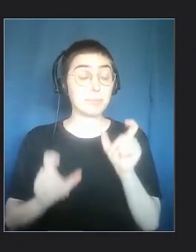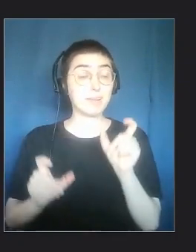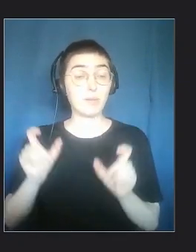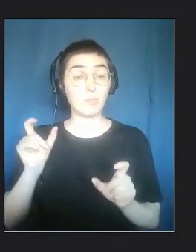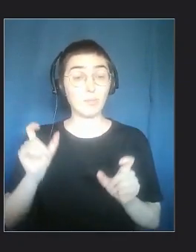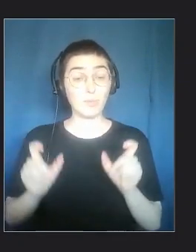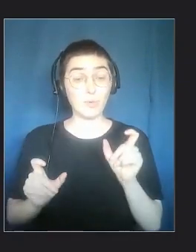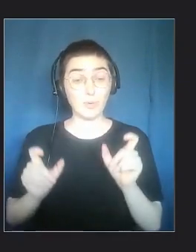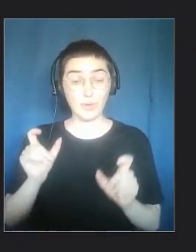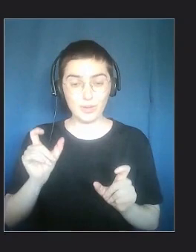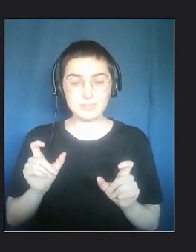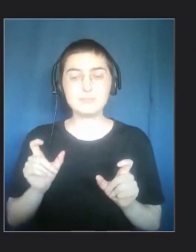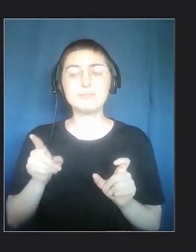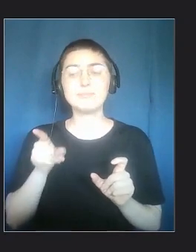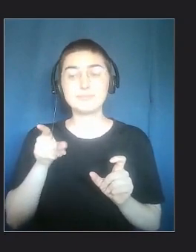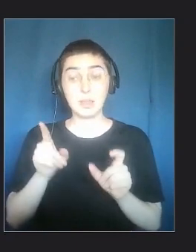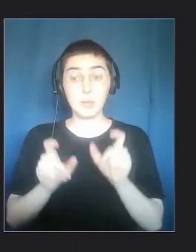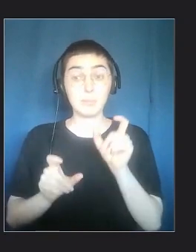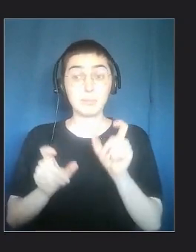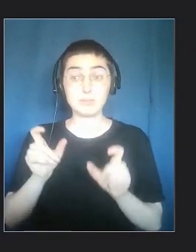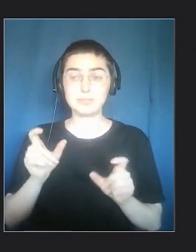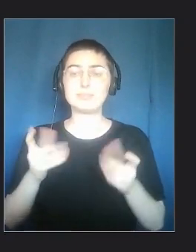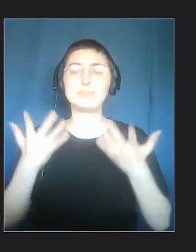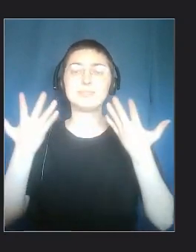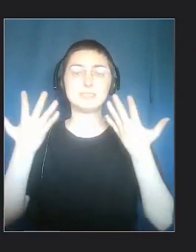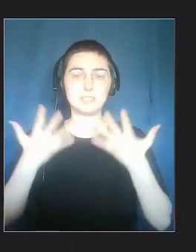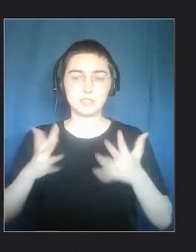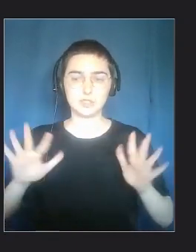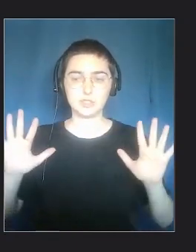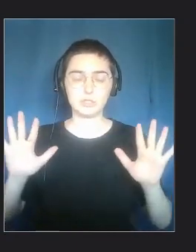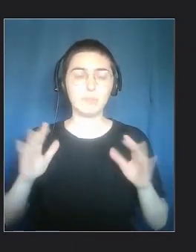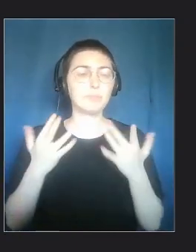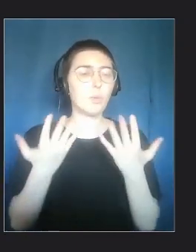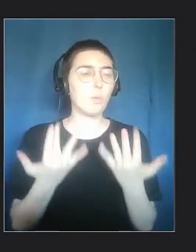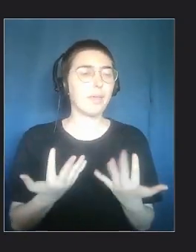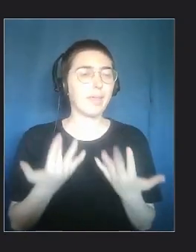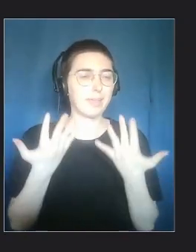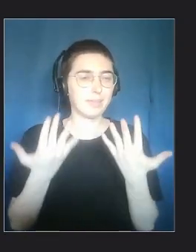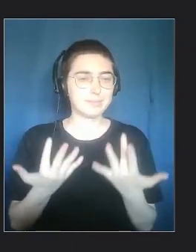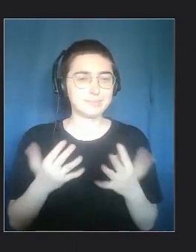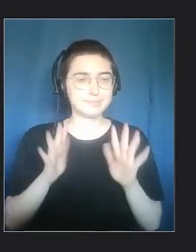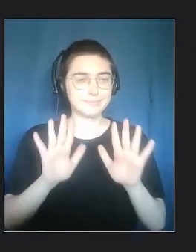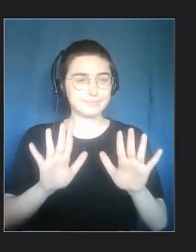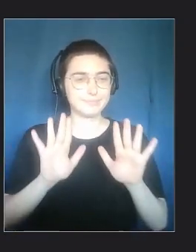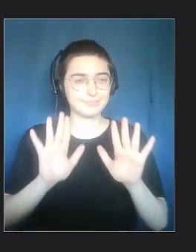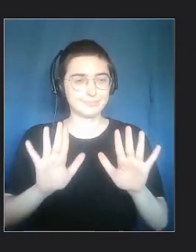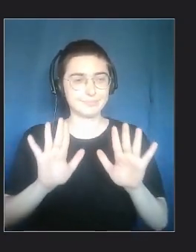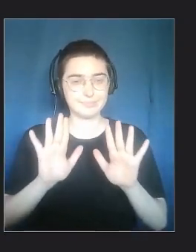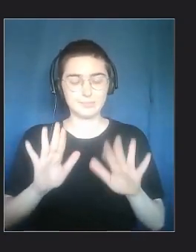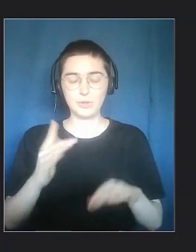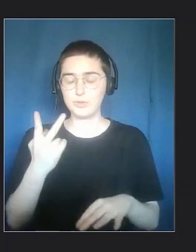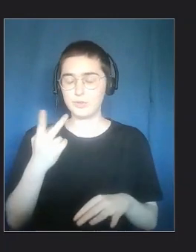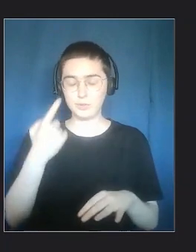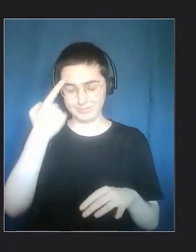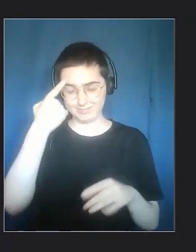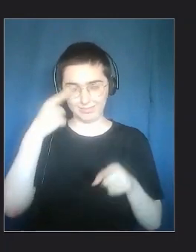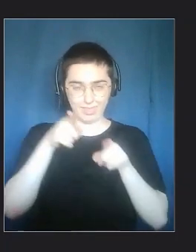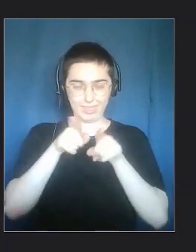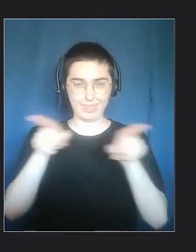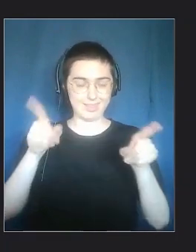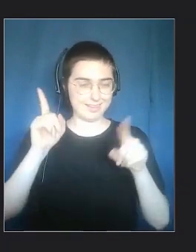Some sentences uttered by some people who work with us. Sorry,